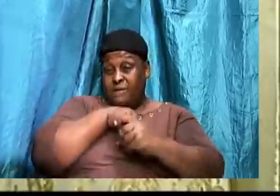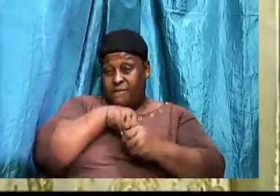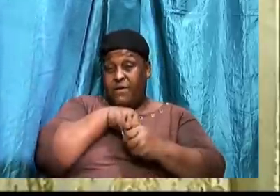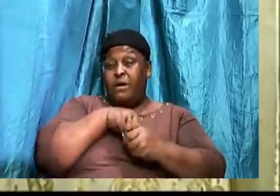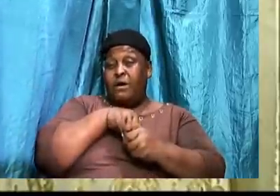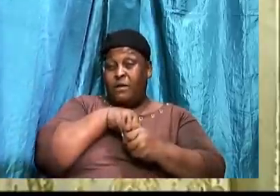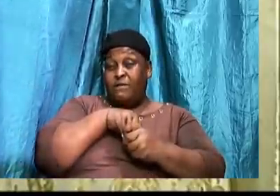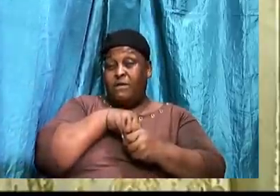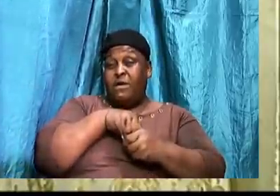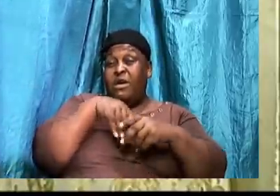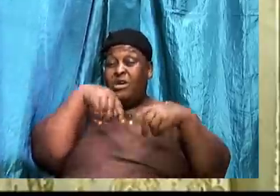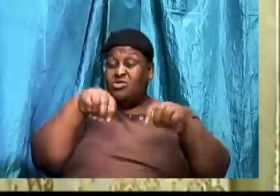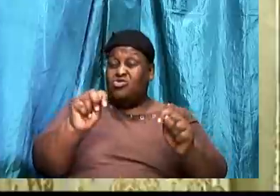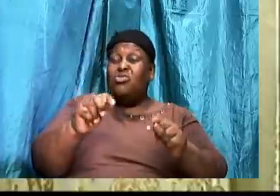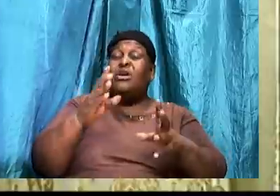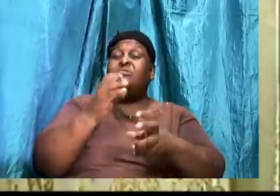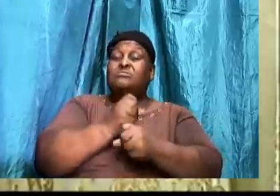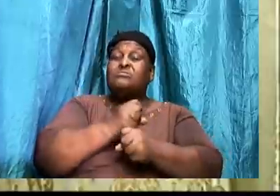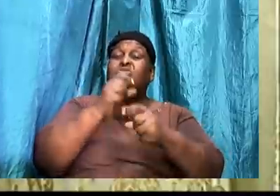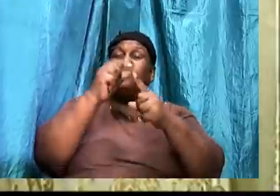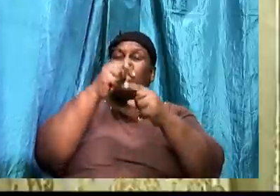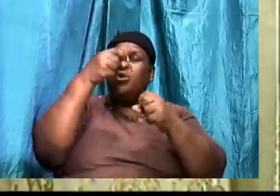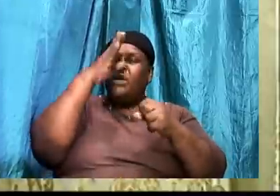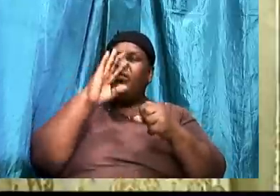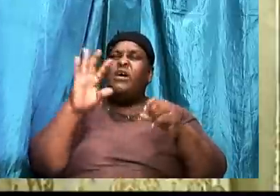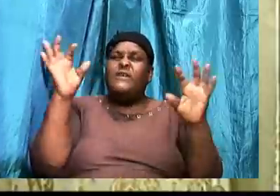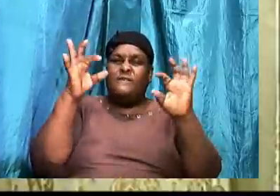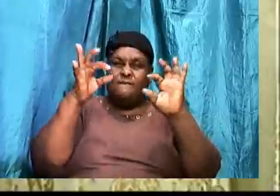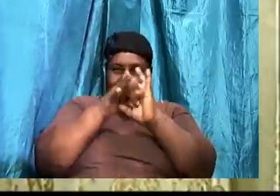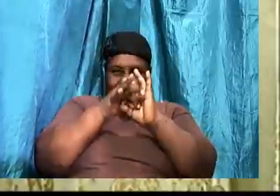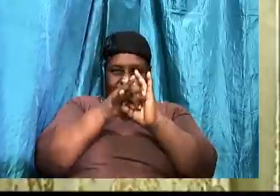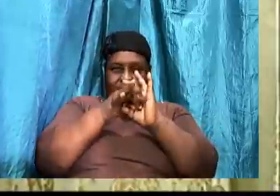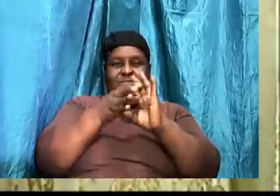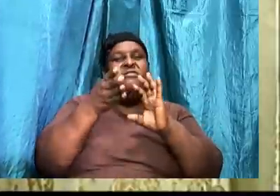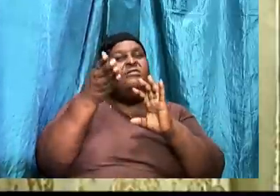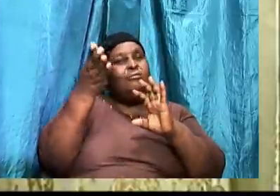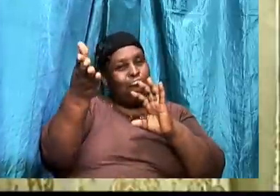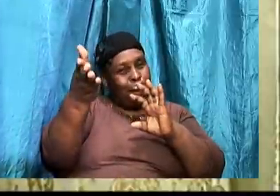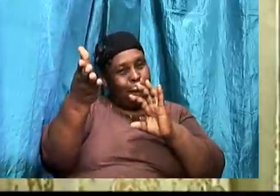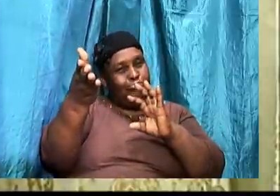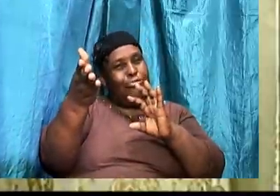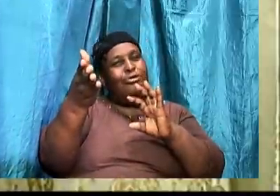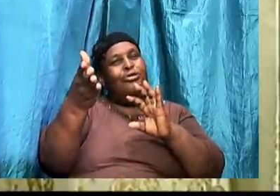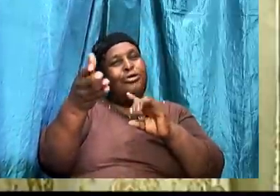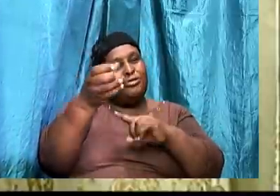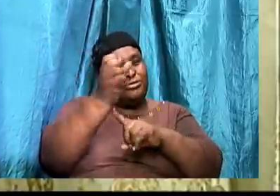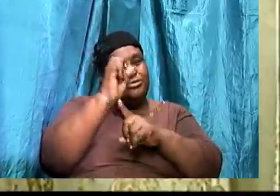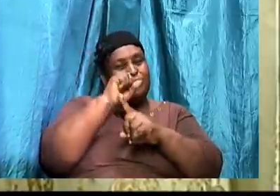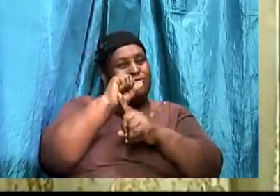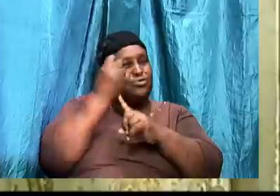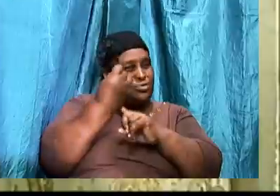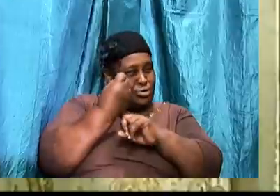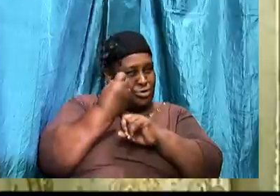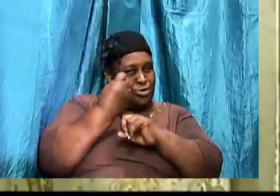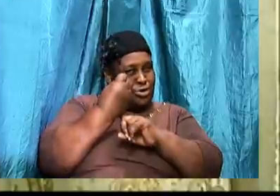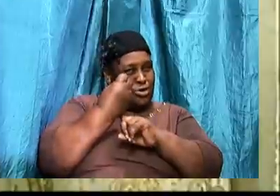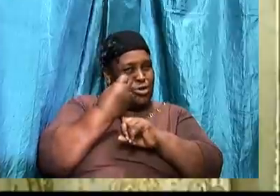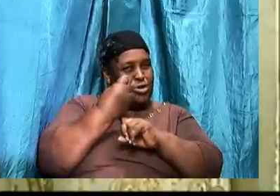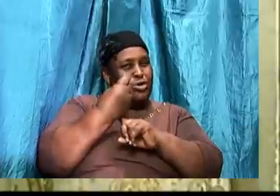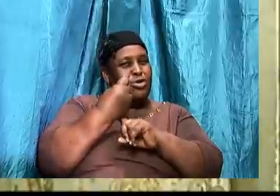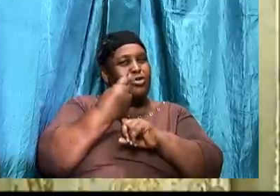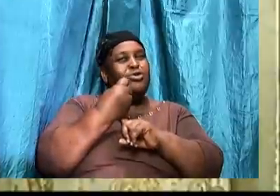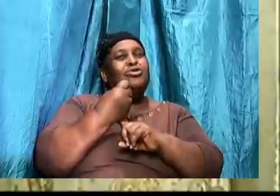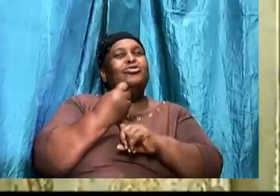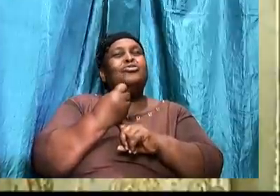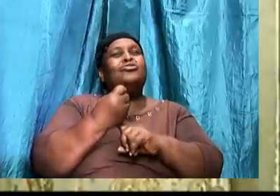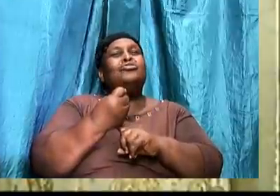word of God. To fit their situation. They are trying to get the word of God. To not come in. Align with their